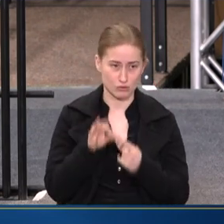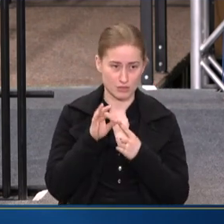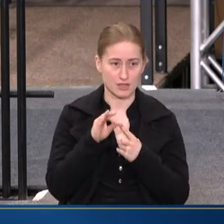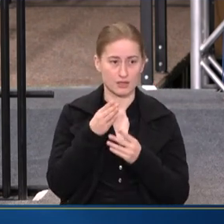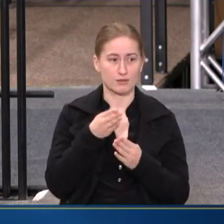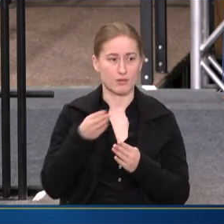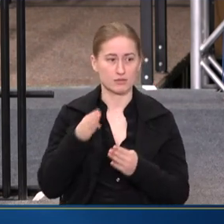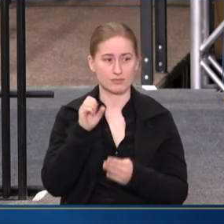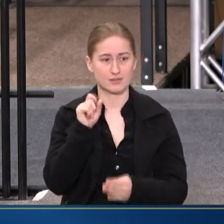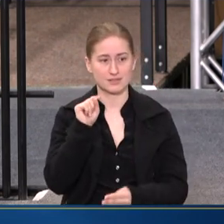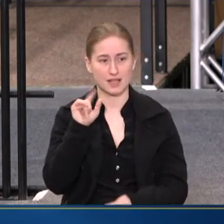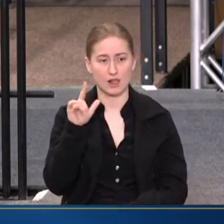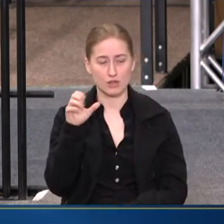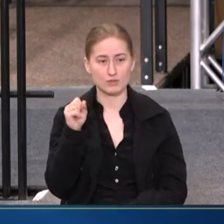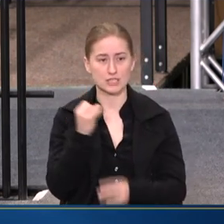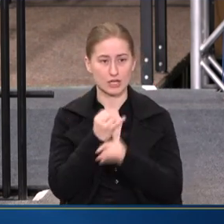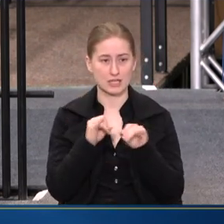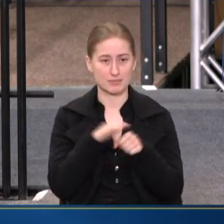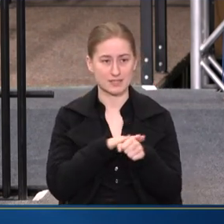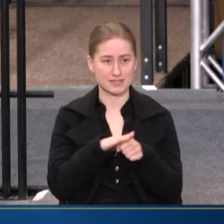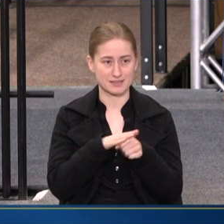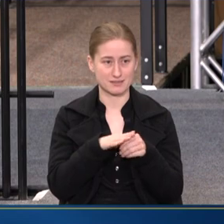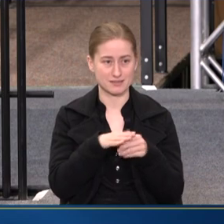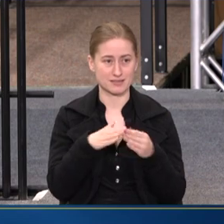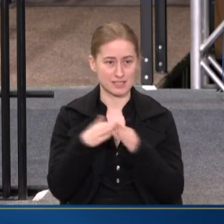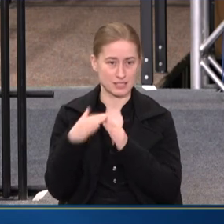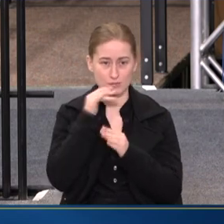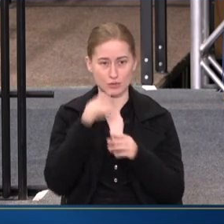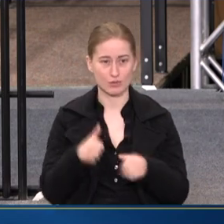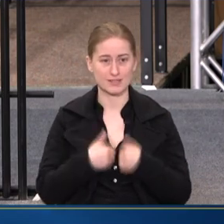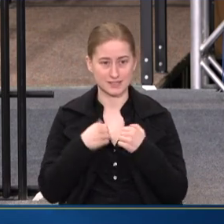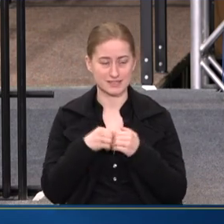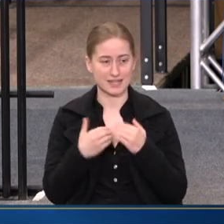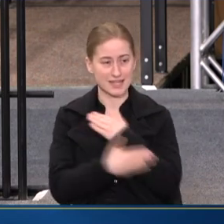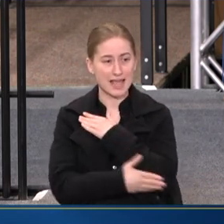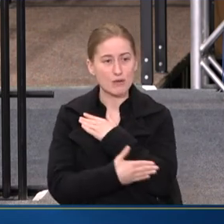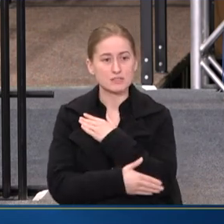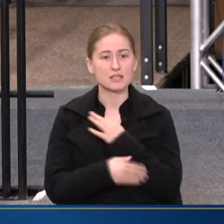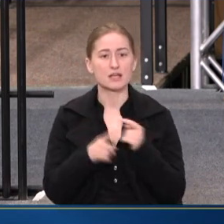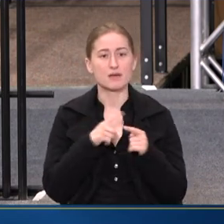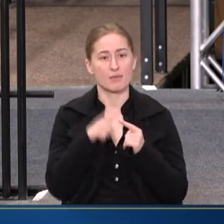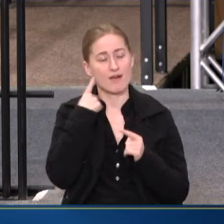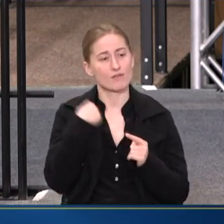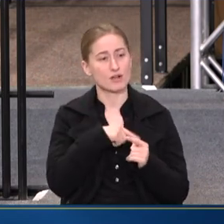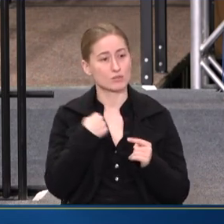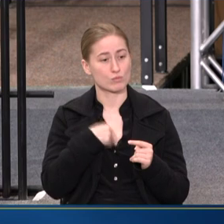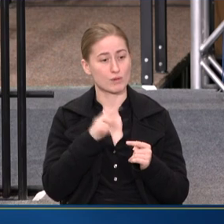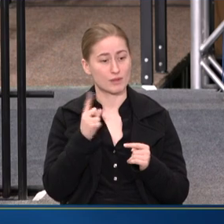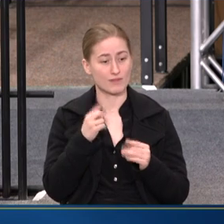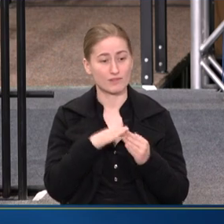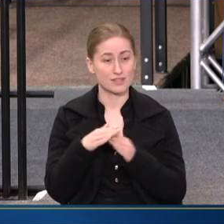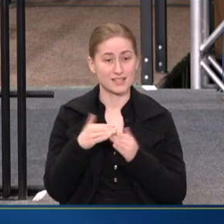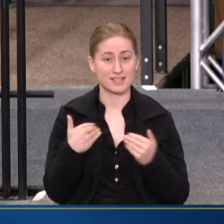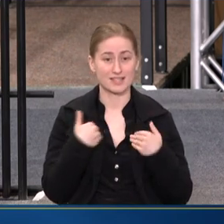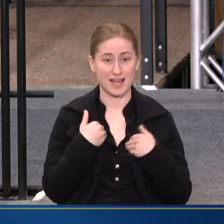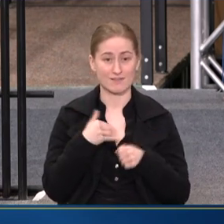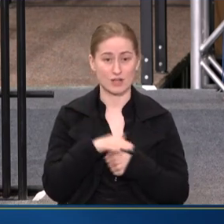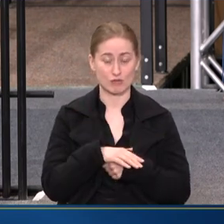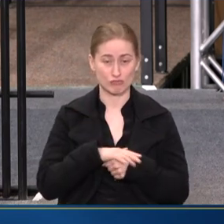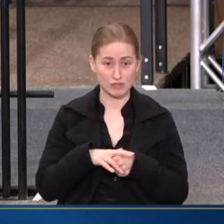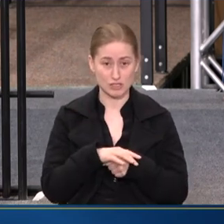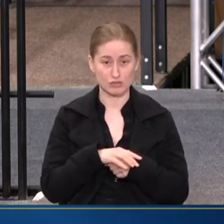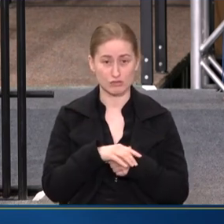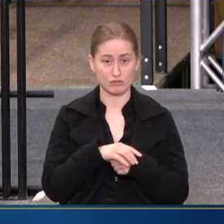St. Louis are independent cities. We don't exist within a county. But for us, even we were the first city to have a regional